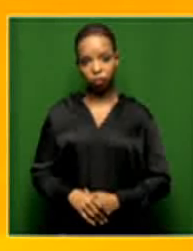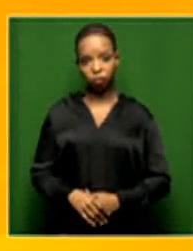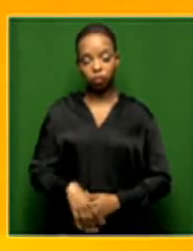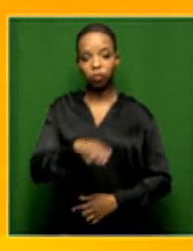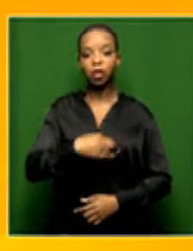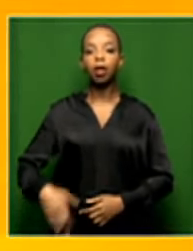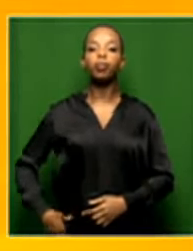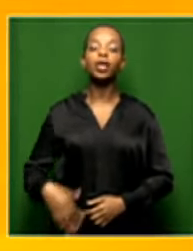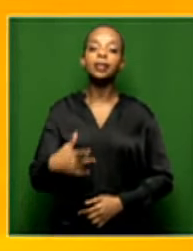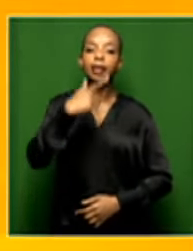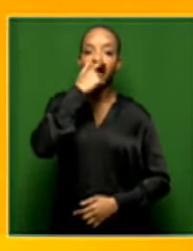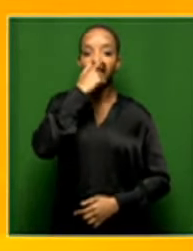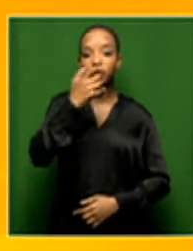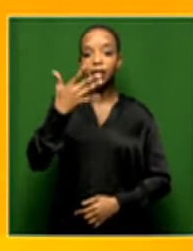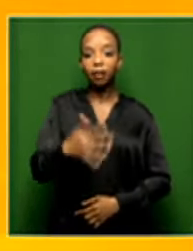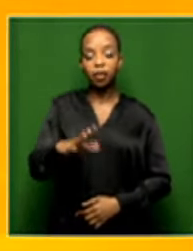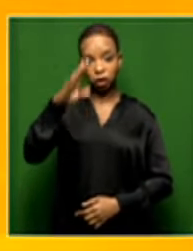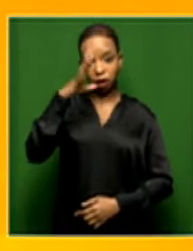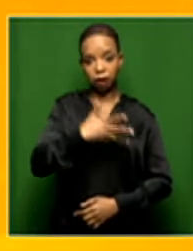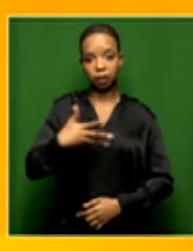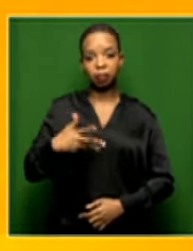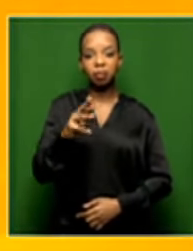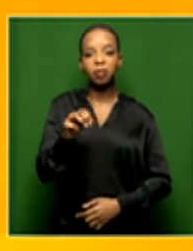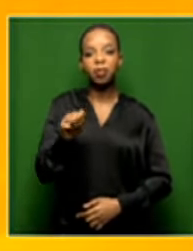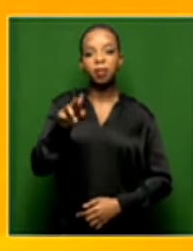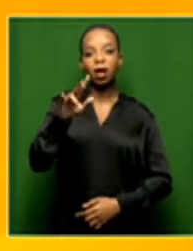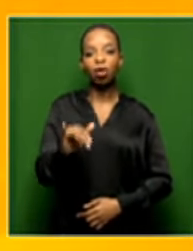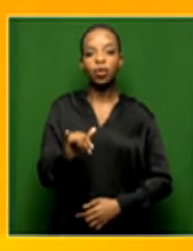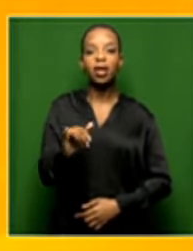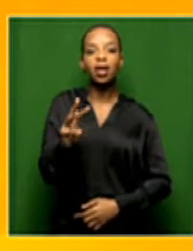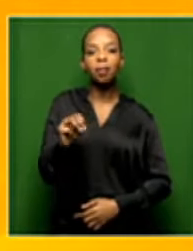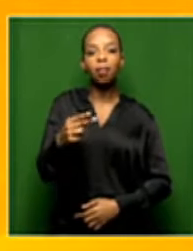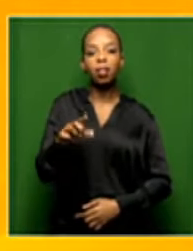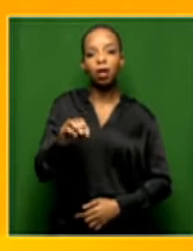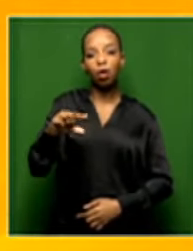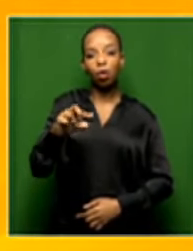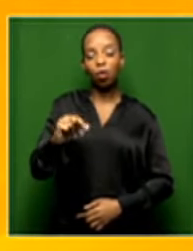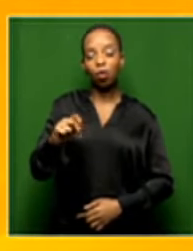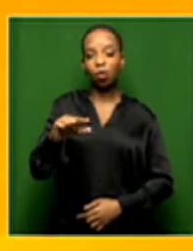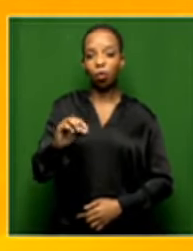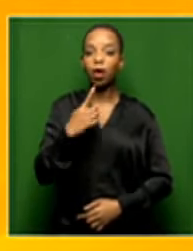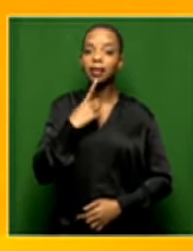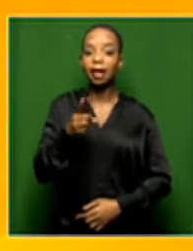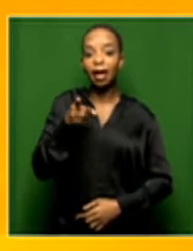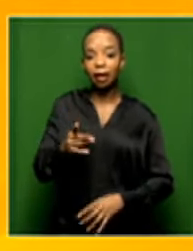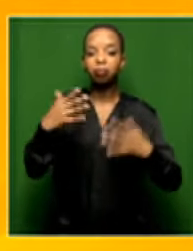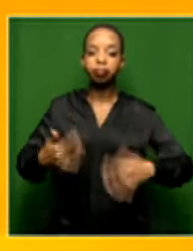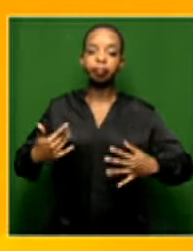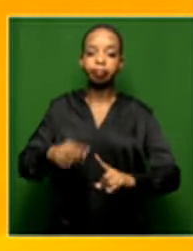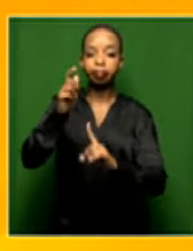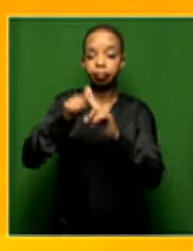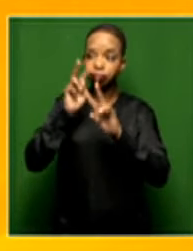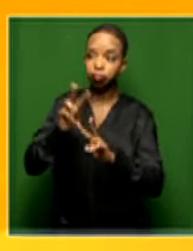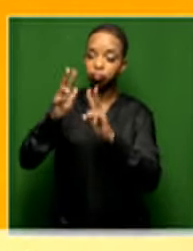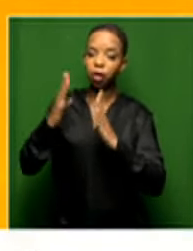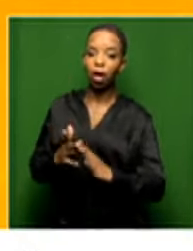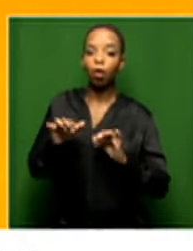President Sirira Maposa has paid tribute to Marituala Mshongo, describing her as a great icon of the nation's creative community. The